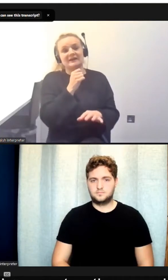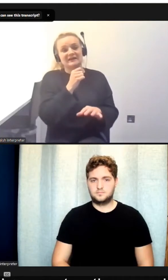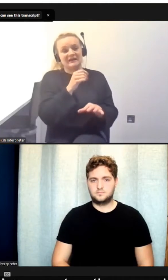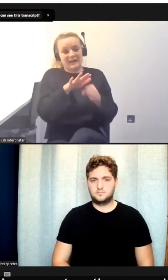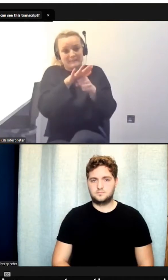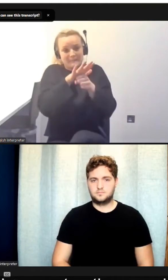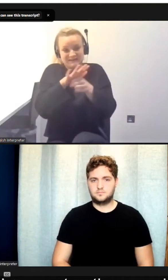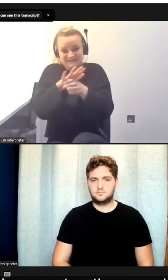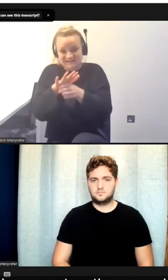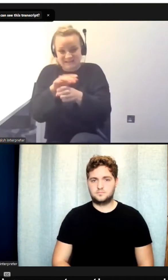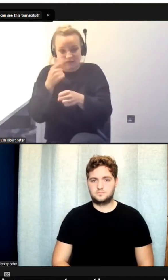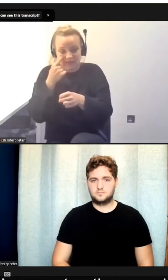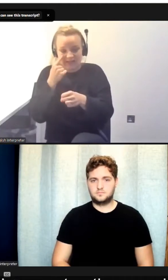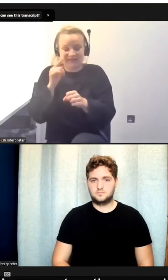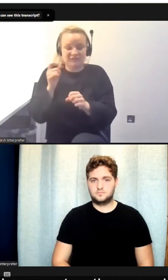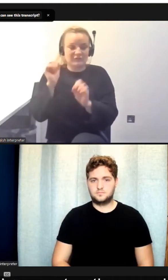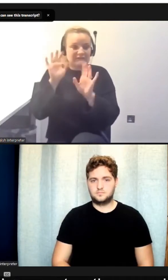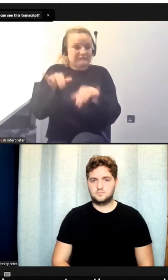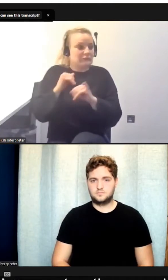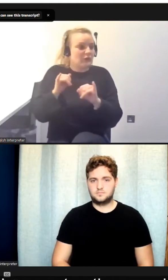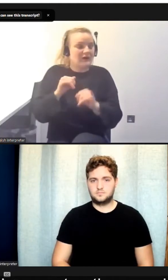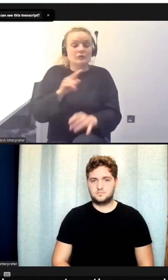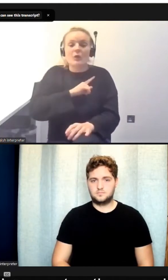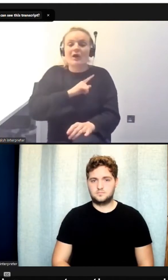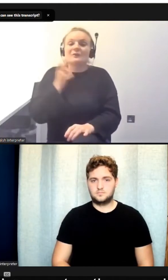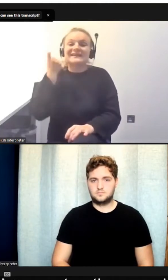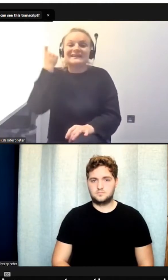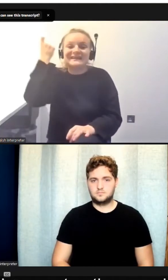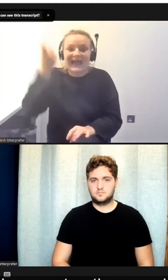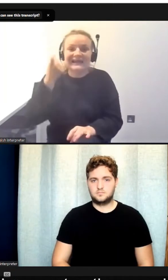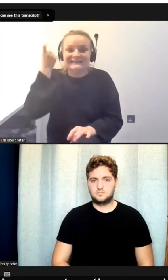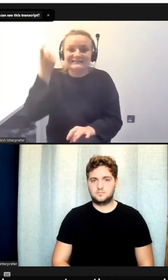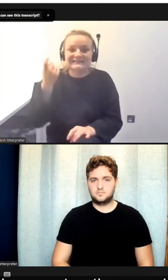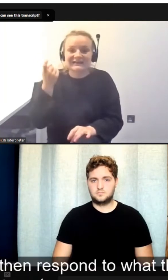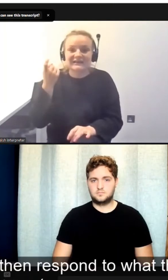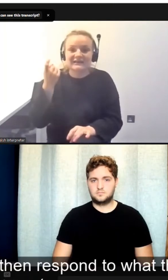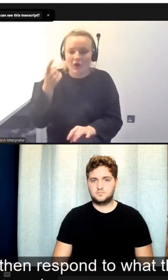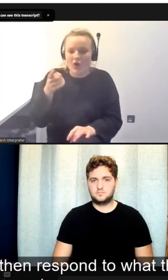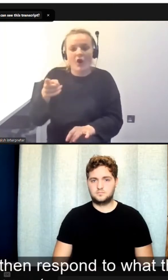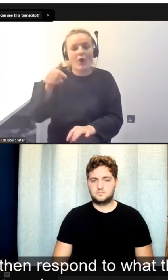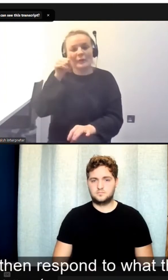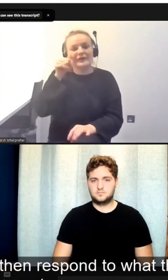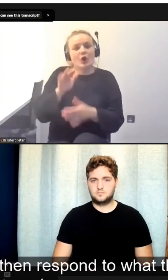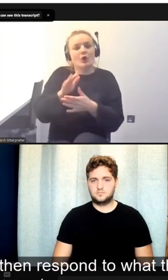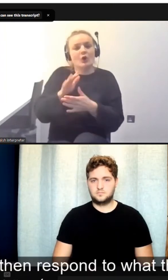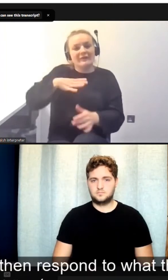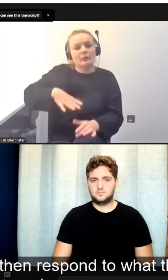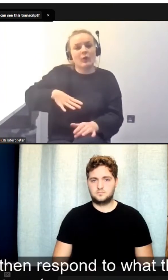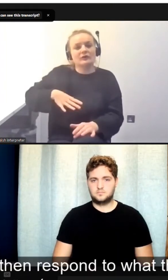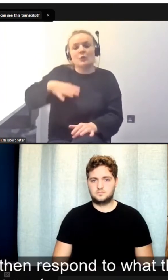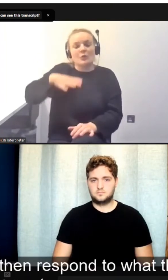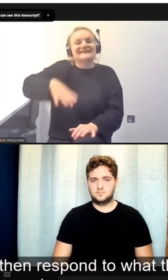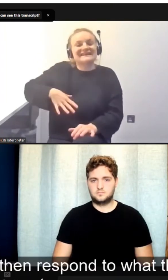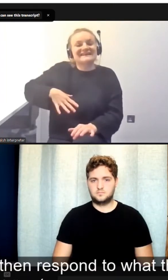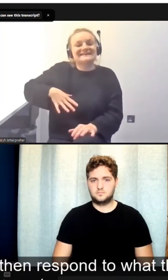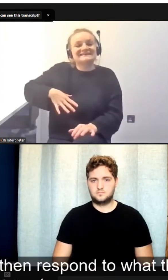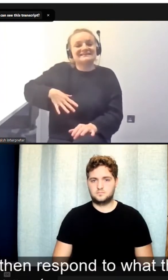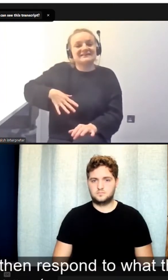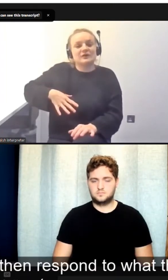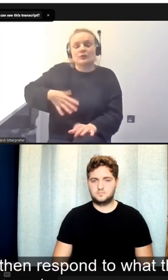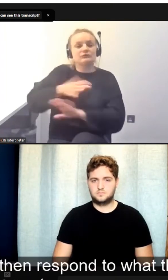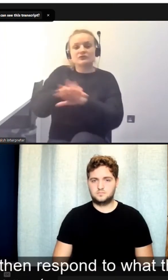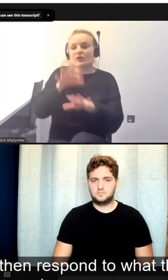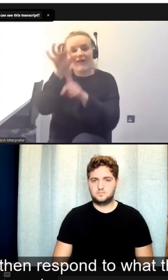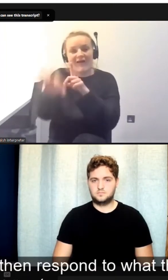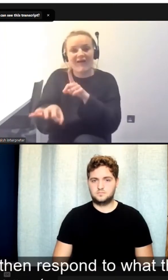is we guess what it is that they want or they need. And we don't actually ask them